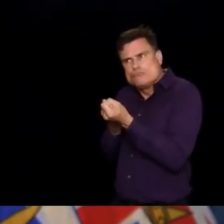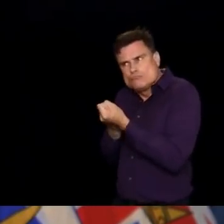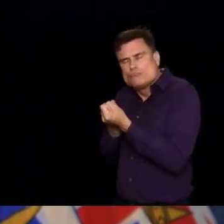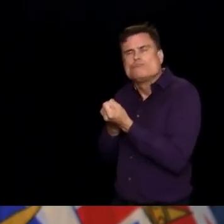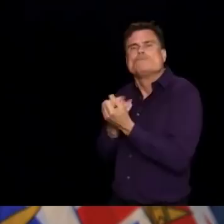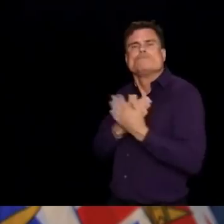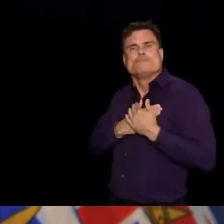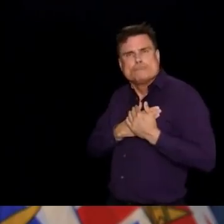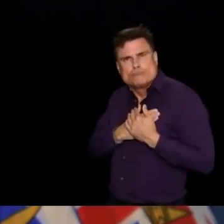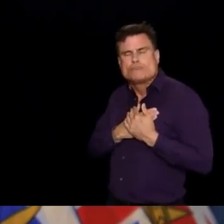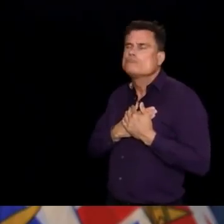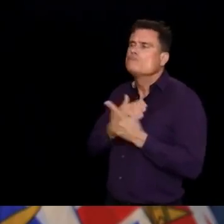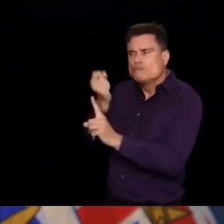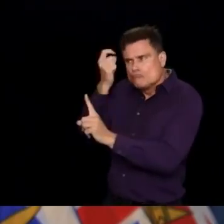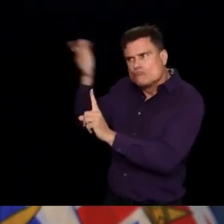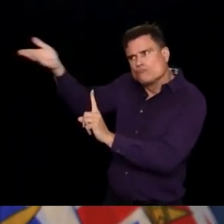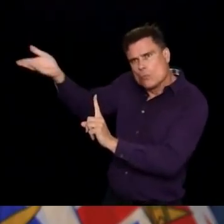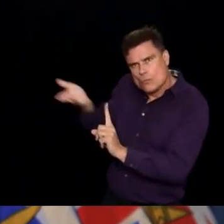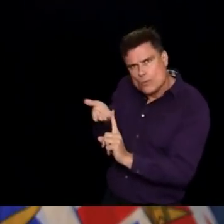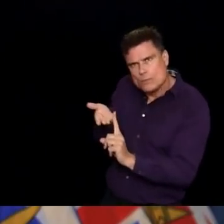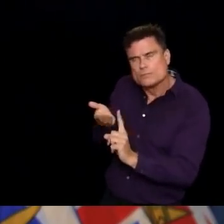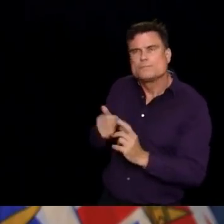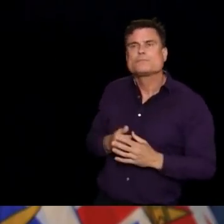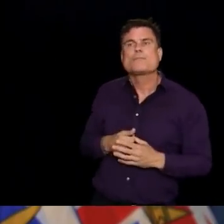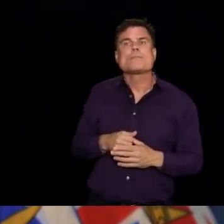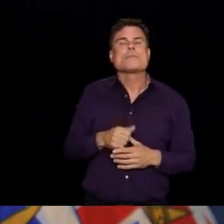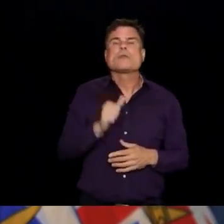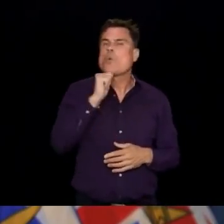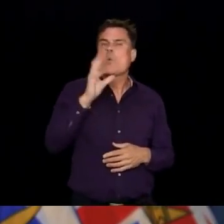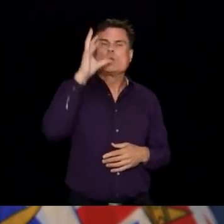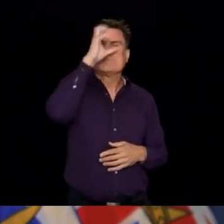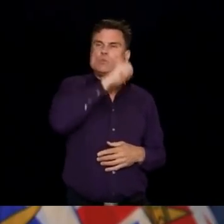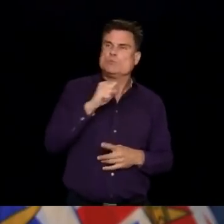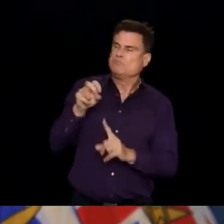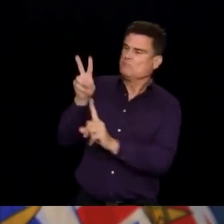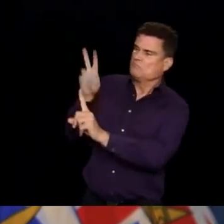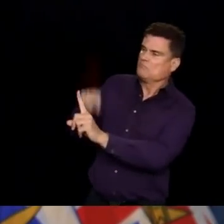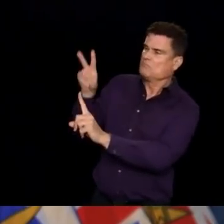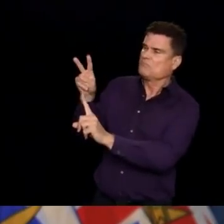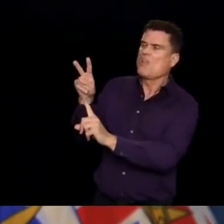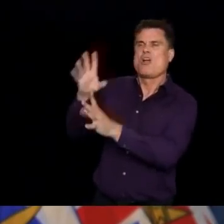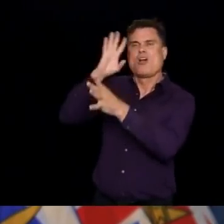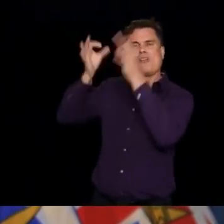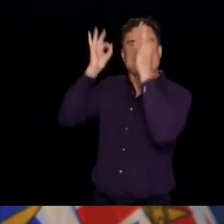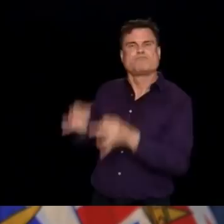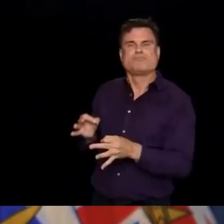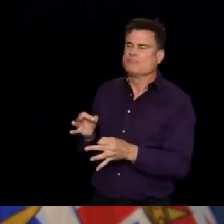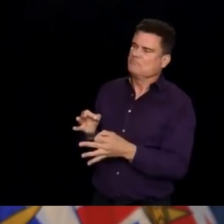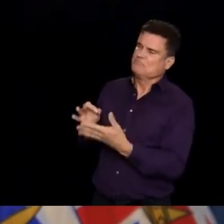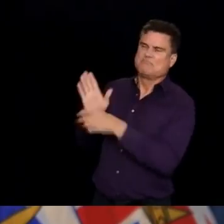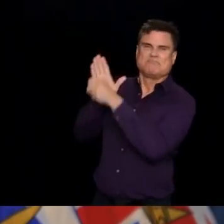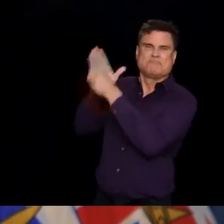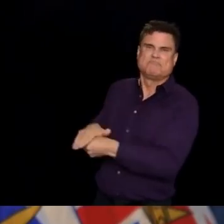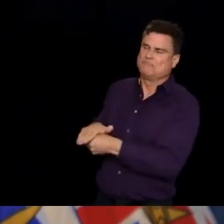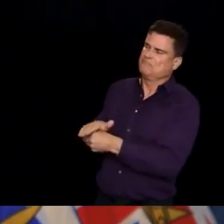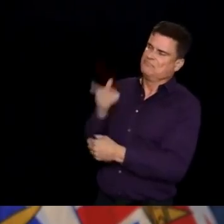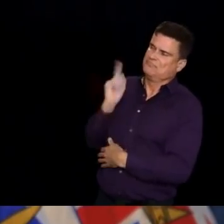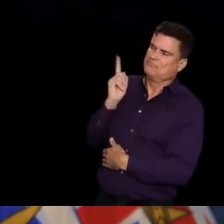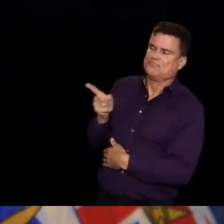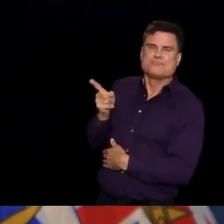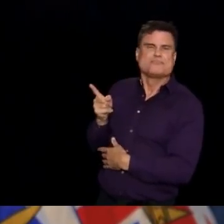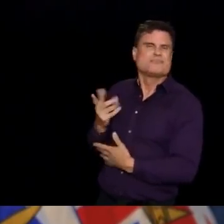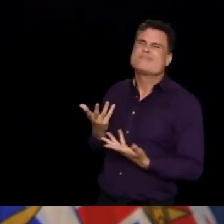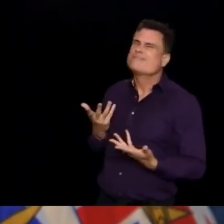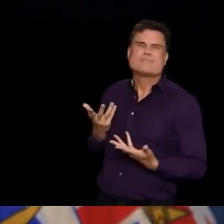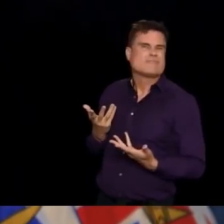COVID-19 has created many, many uncertainties and fear. But we have built a path forward in British Columbia that will